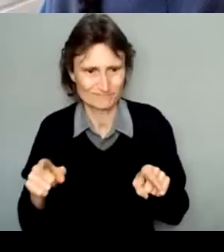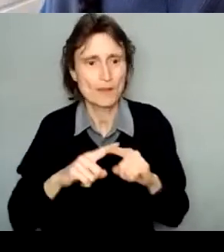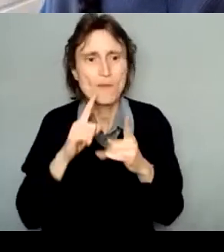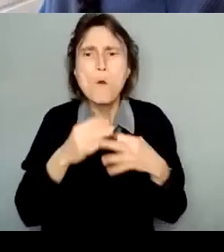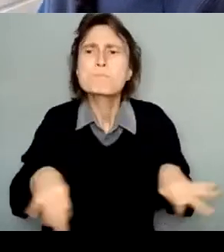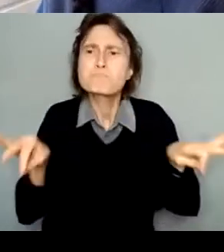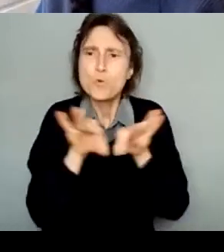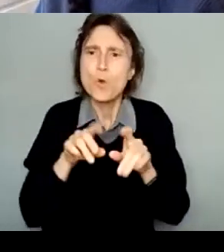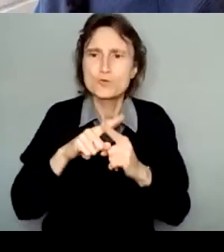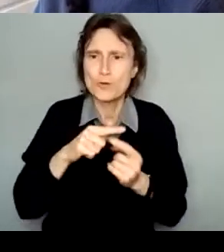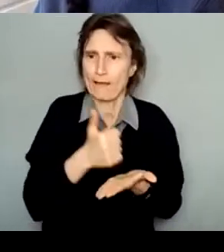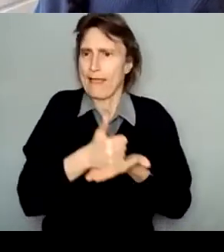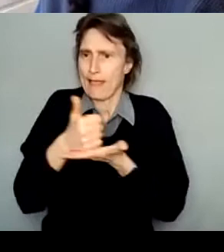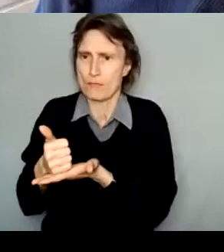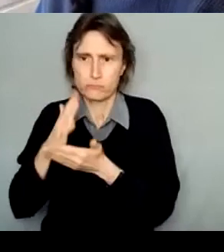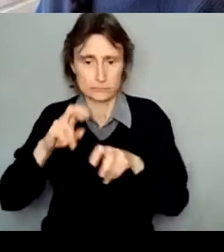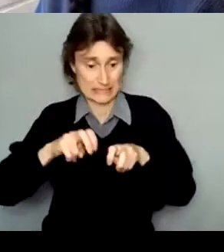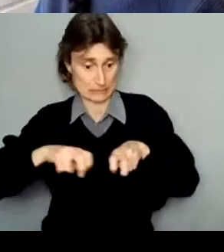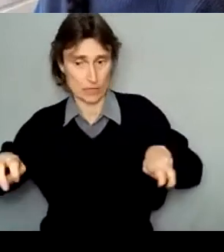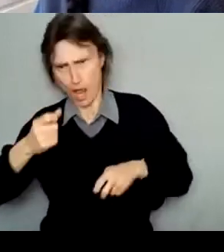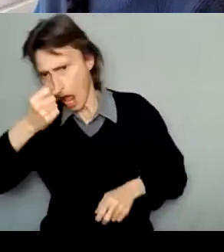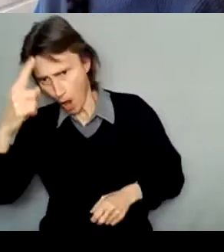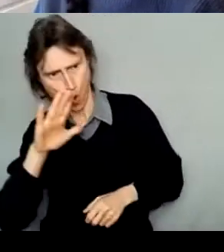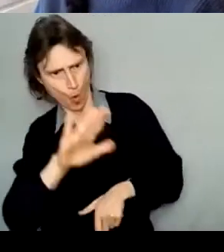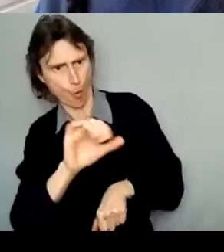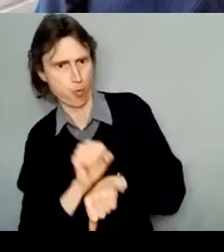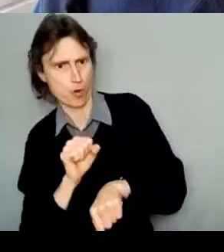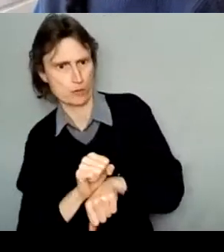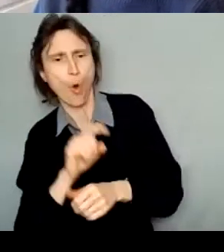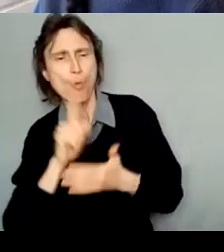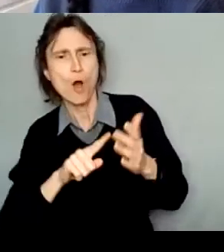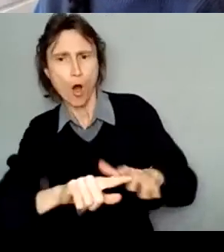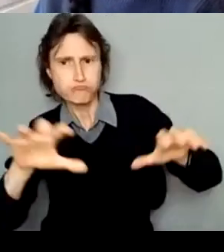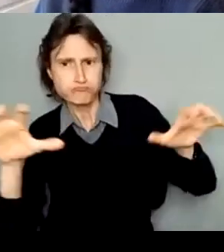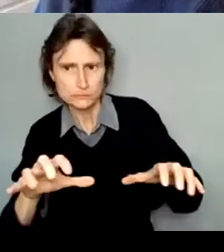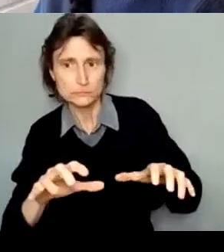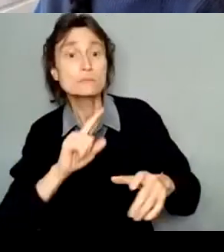assessors understand your practice and how your project connects to your practice.